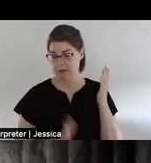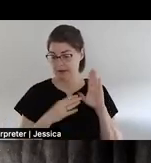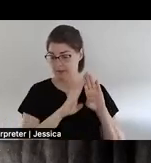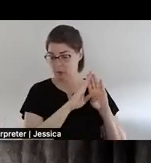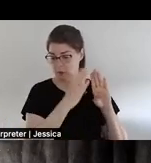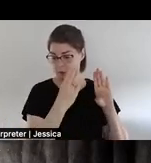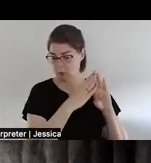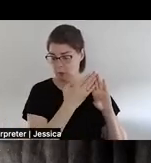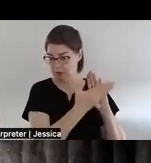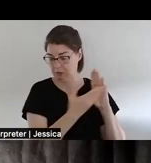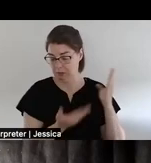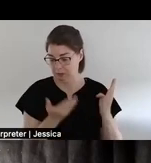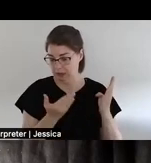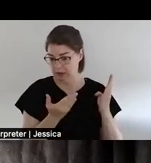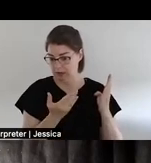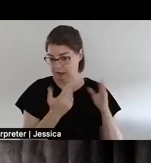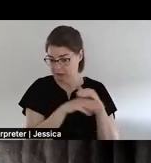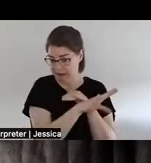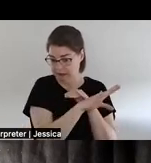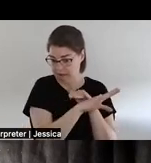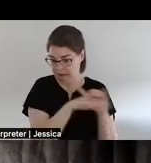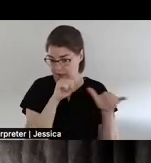you came in and will go out.